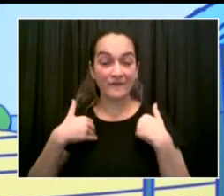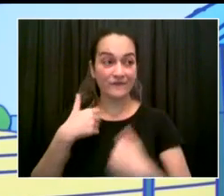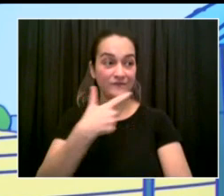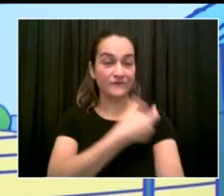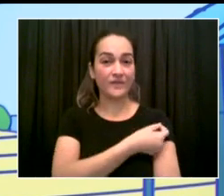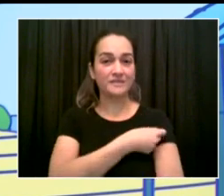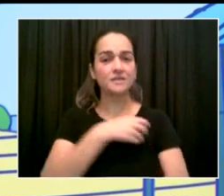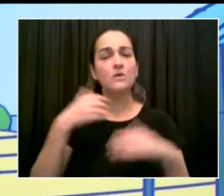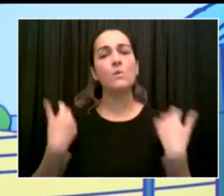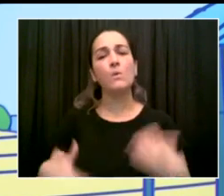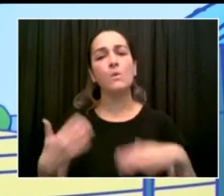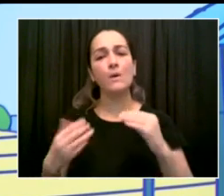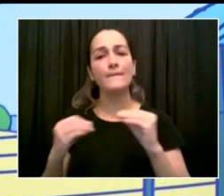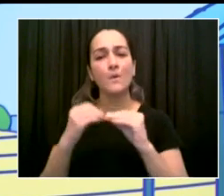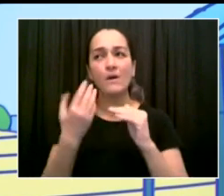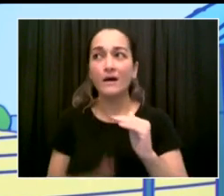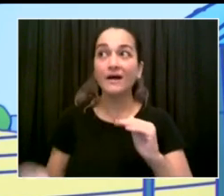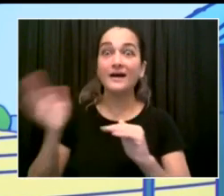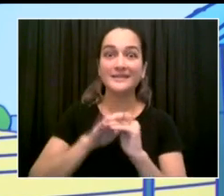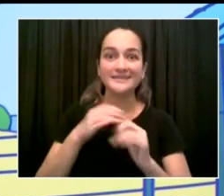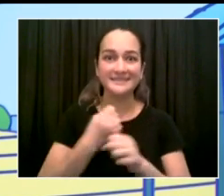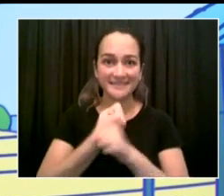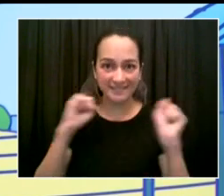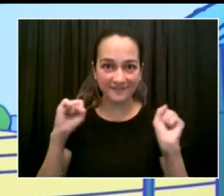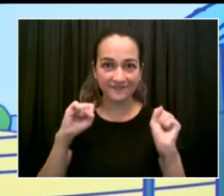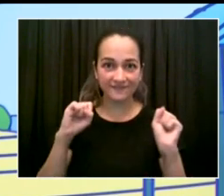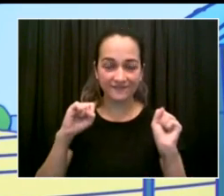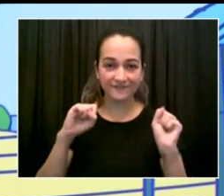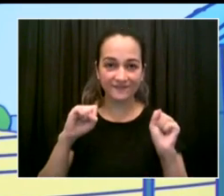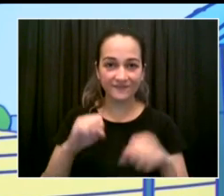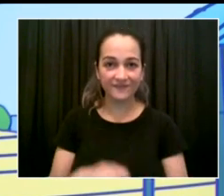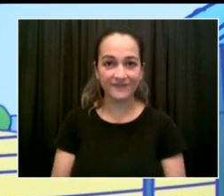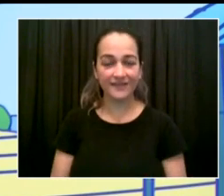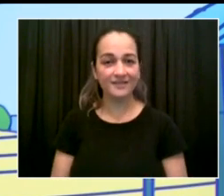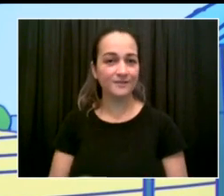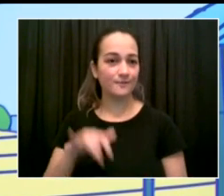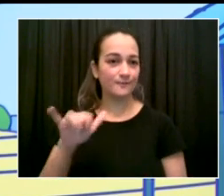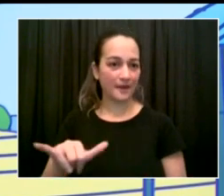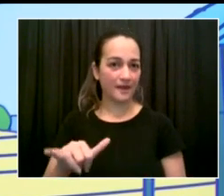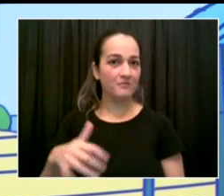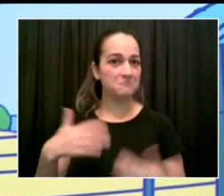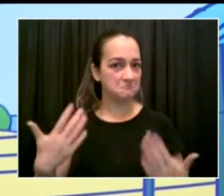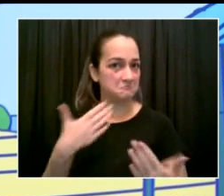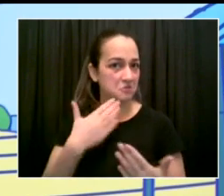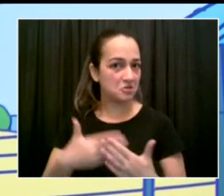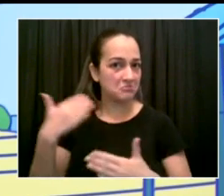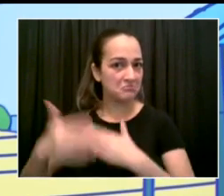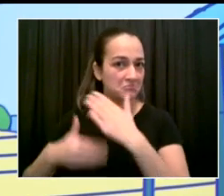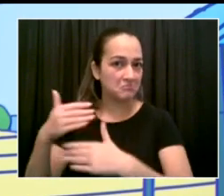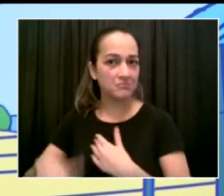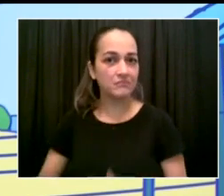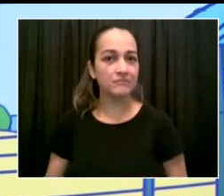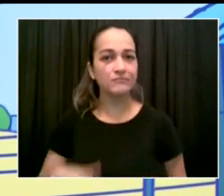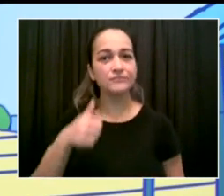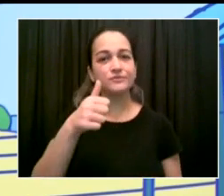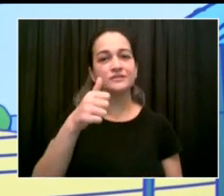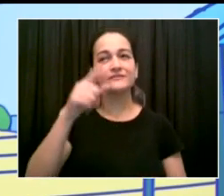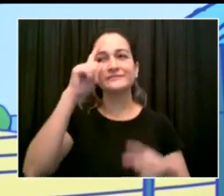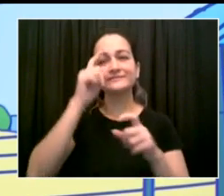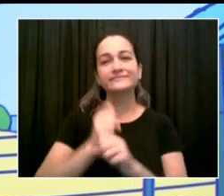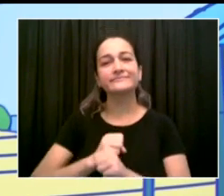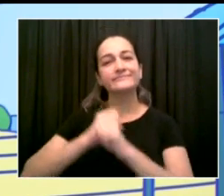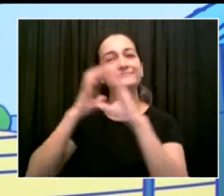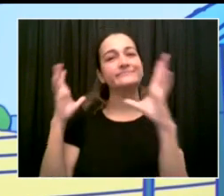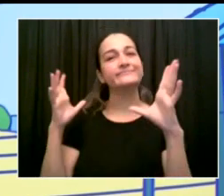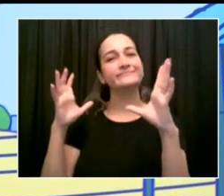think about a child who has not seen the inside of a classroom in a year and a half. If that's not supposed to happen, we can't let that happen anymore. That